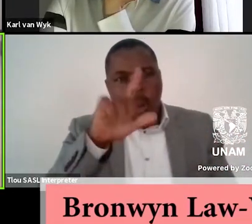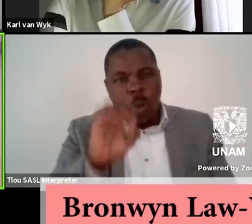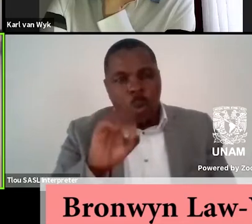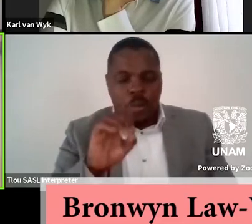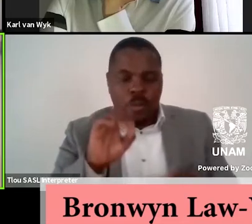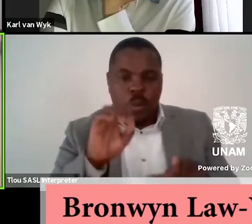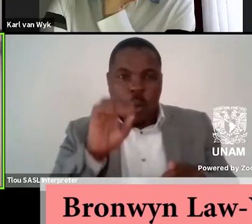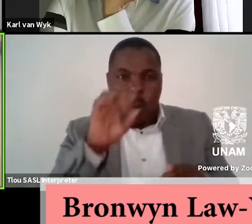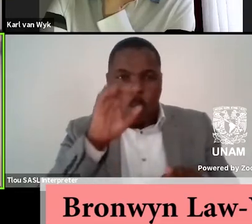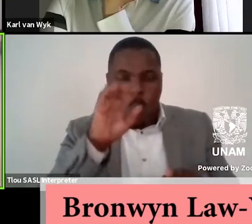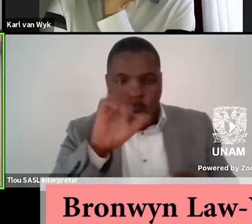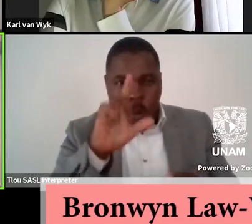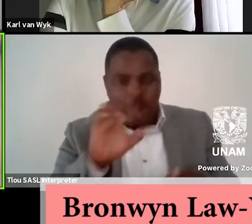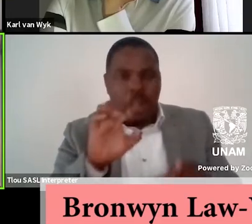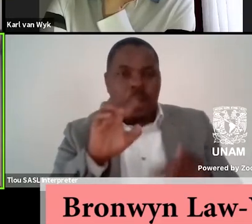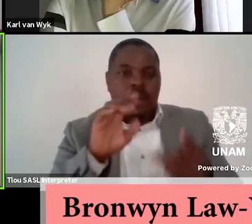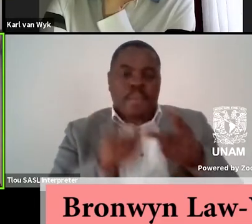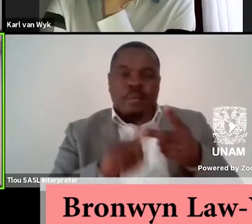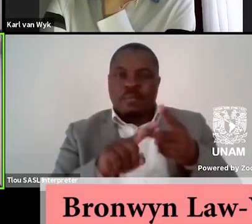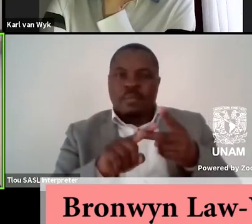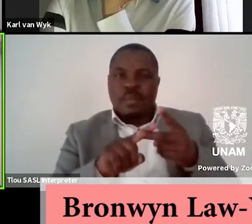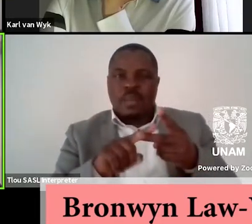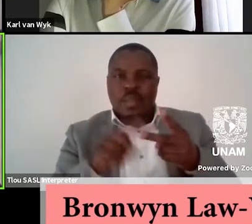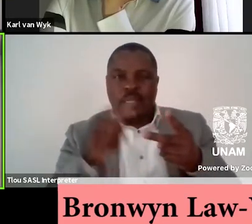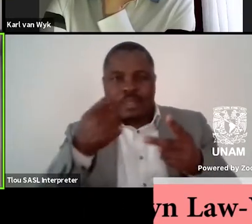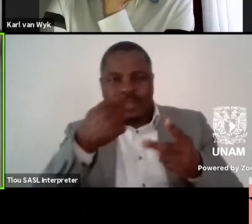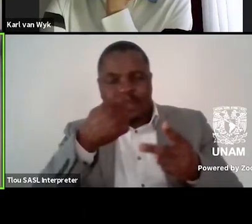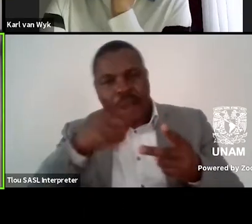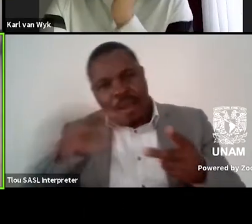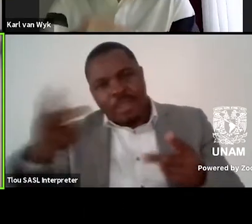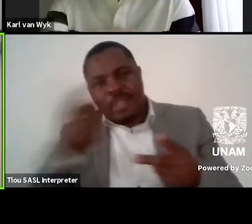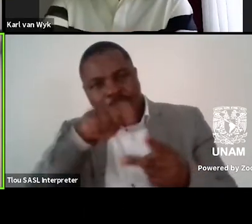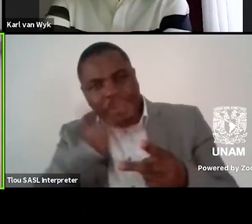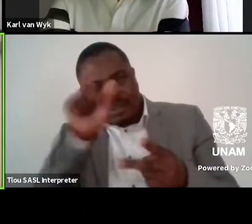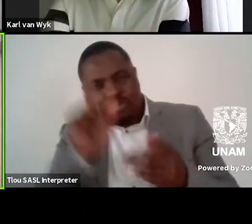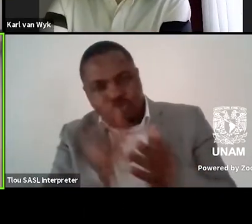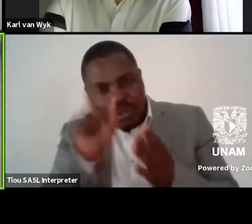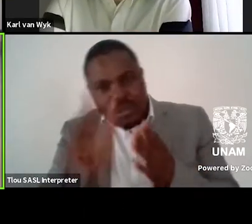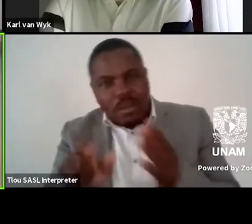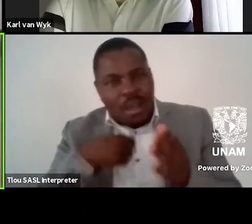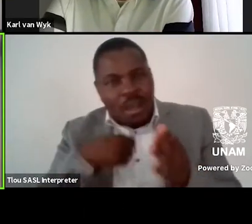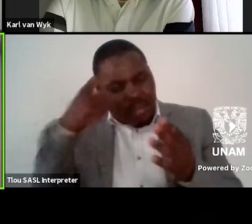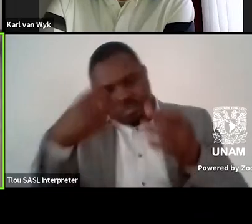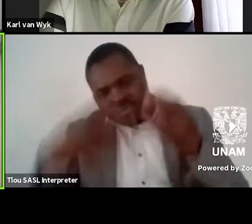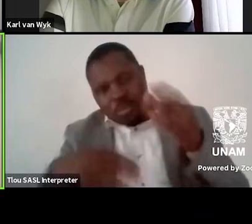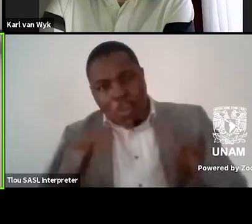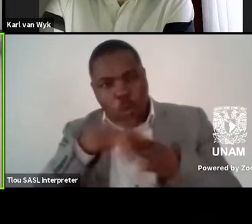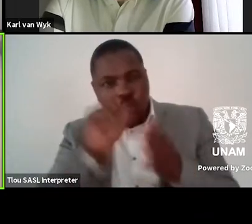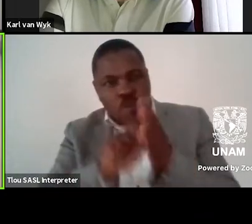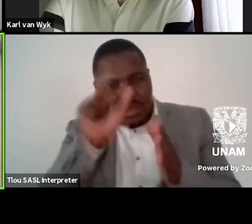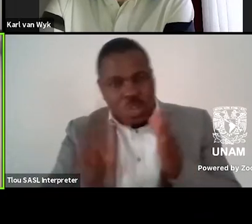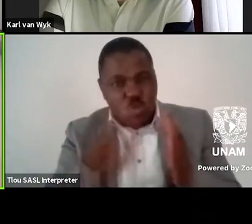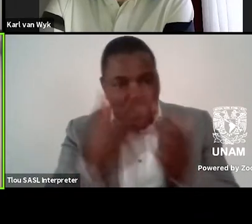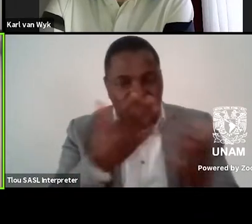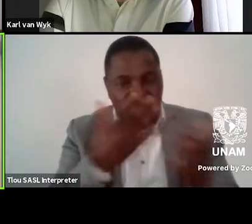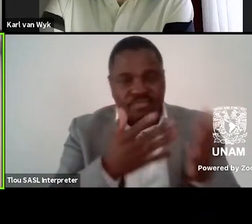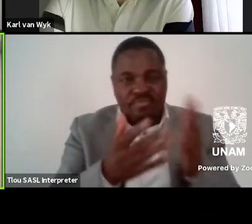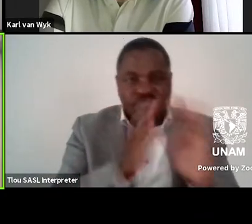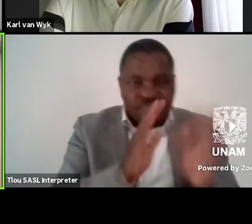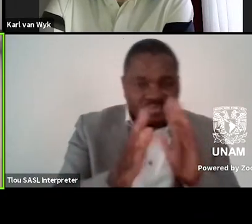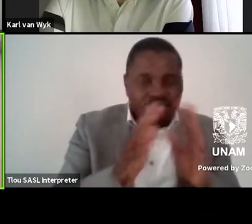title. But there, there are numerous others. I wonder if you could talk to, to some of these writers.